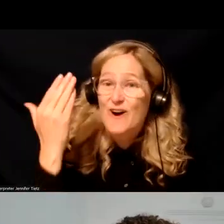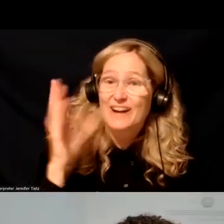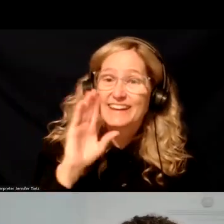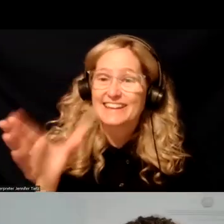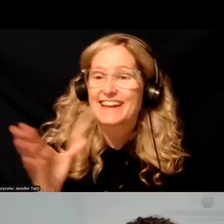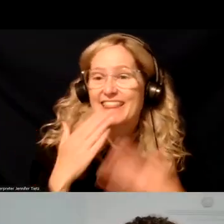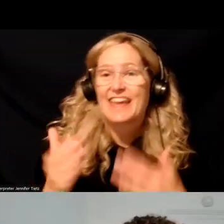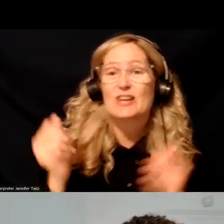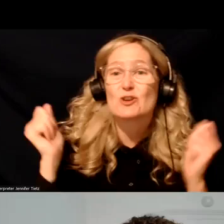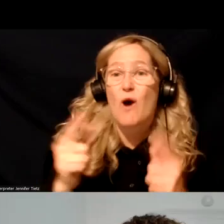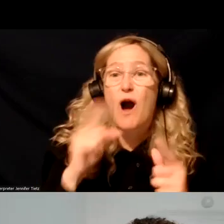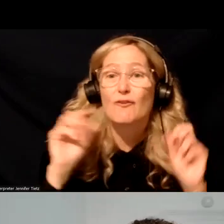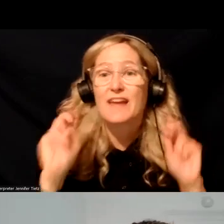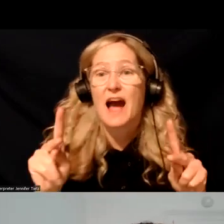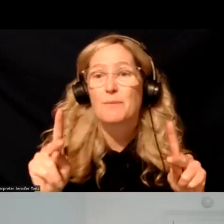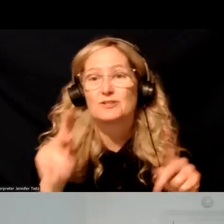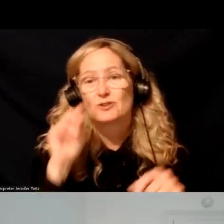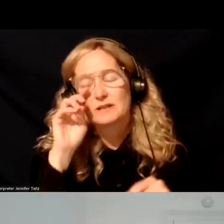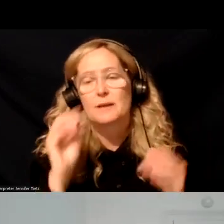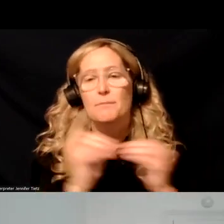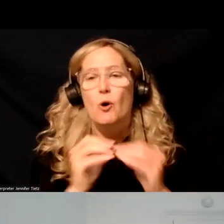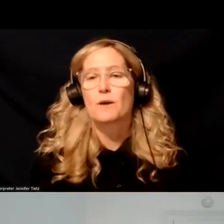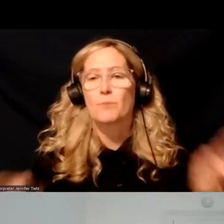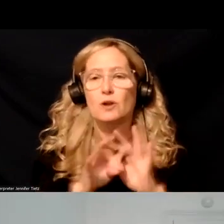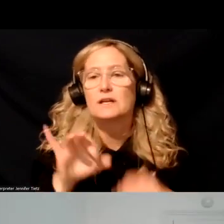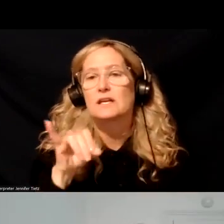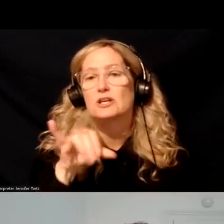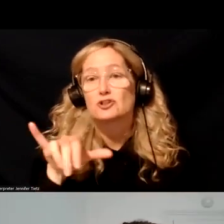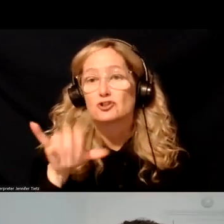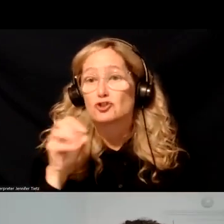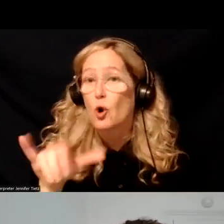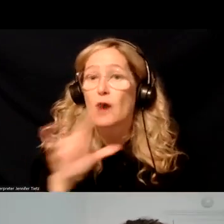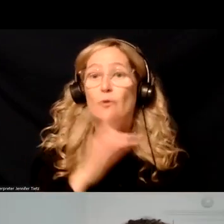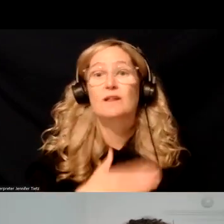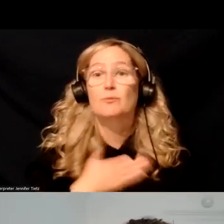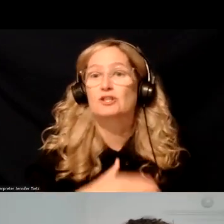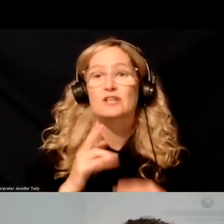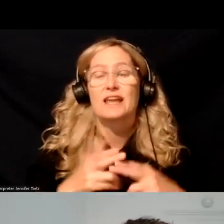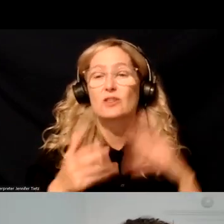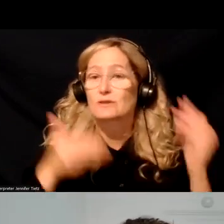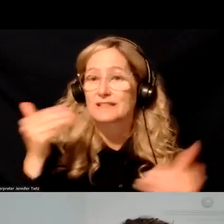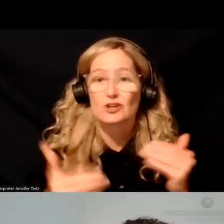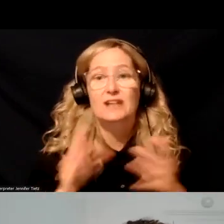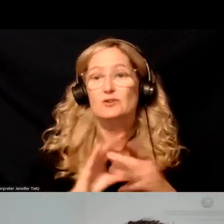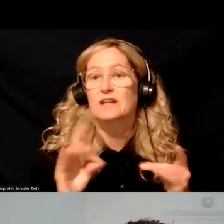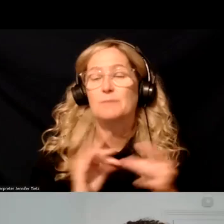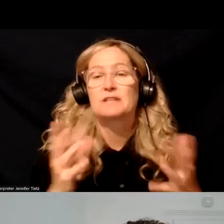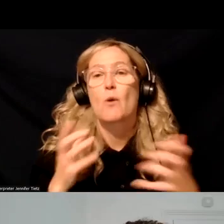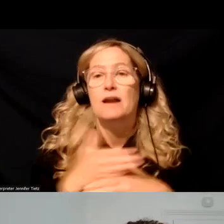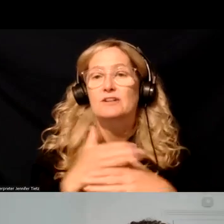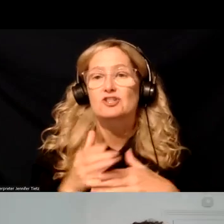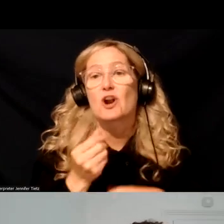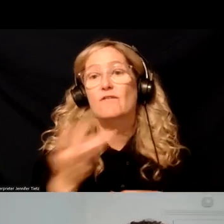Um, thank you all for this opportunity and, and more importantly, joy. I really, really appreciate those introductory comments. Um, I want to just share